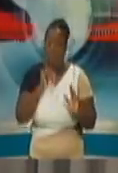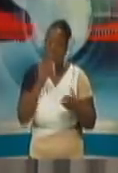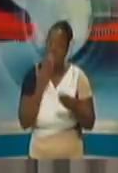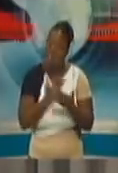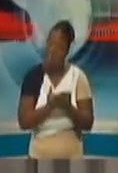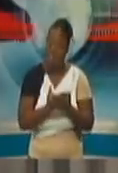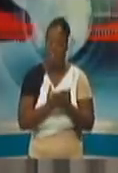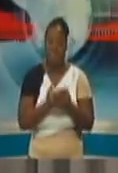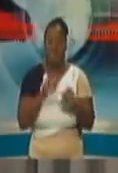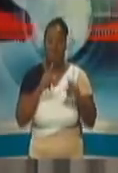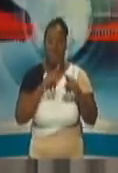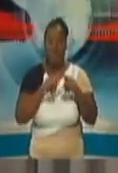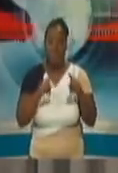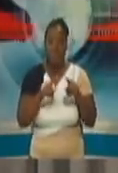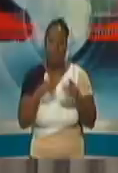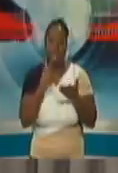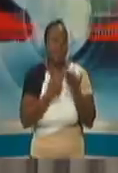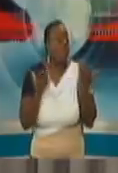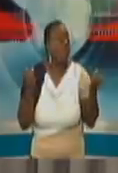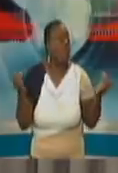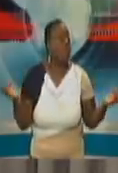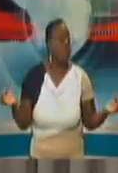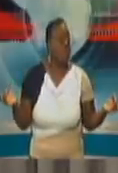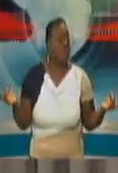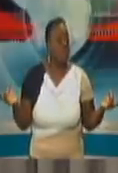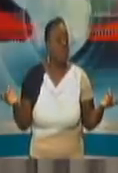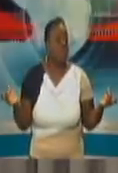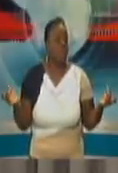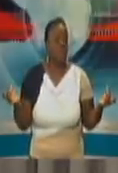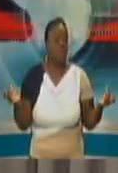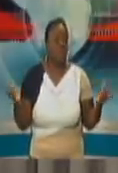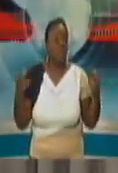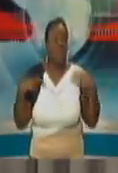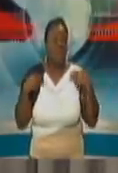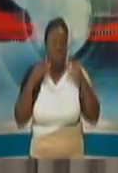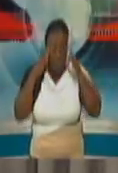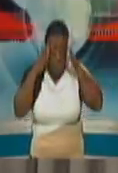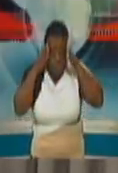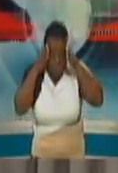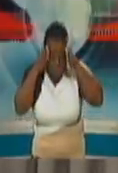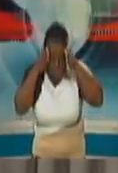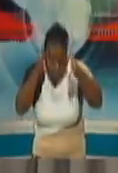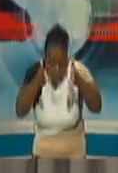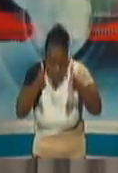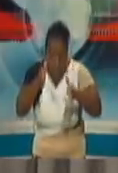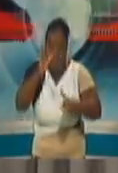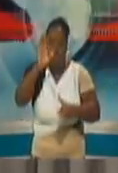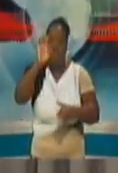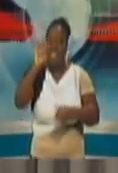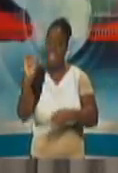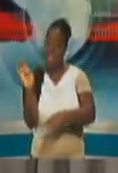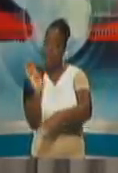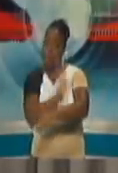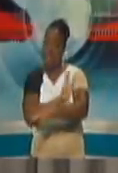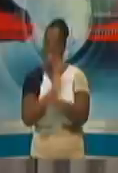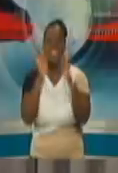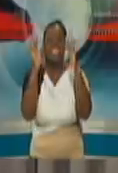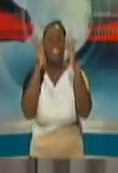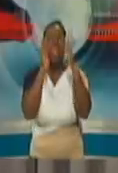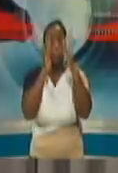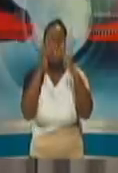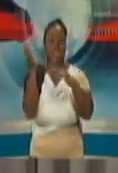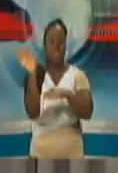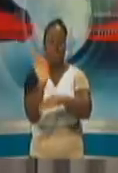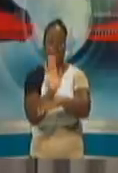But through the single electronic window we have been focusing on e-business to call it that and dealing with the